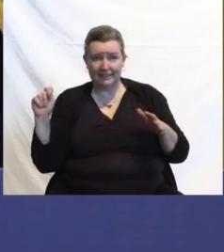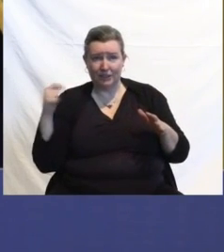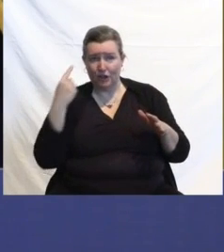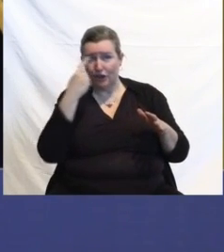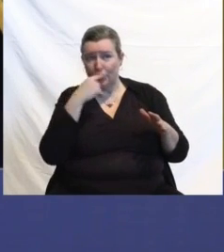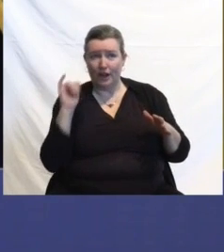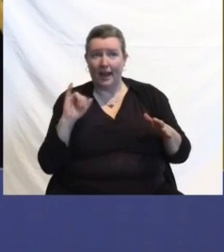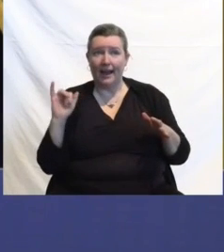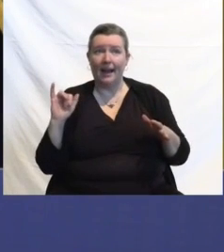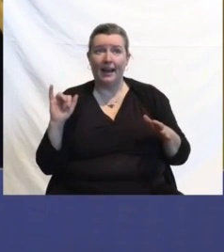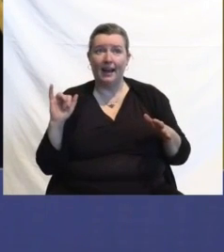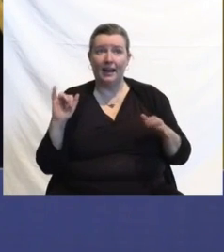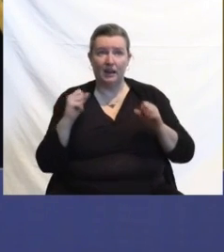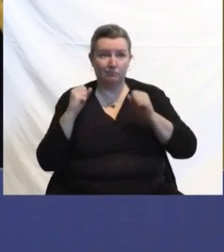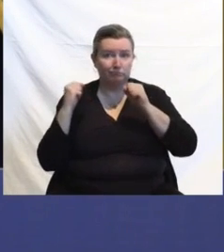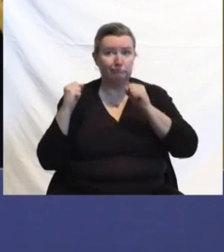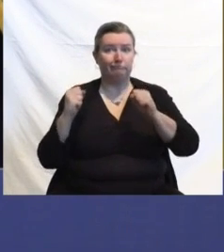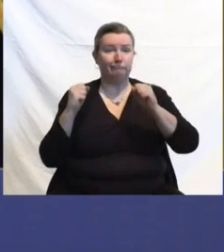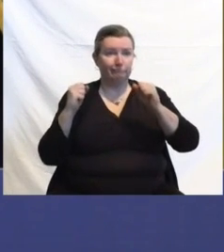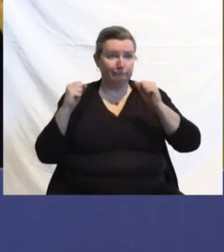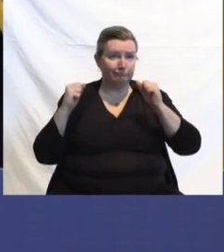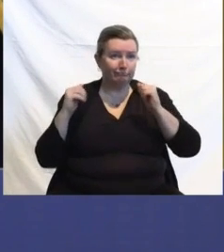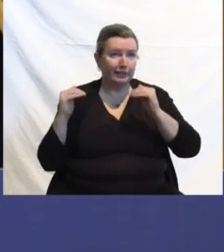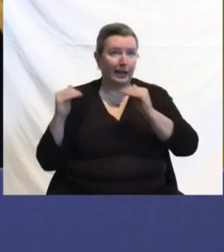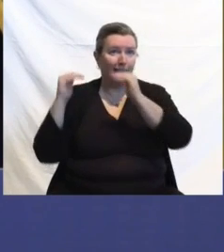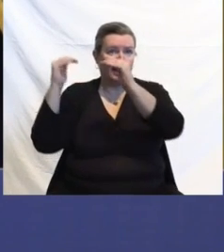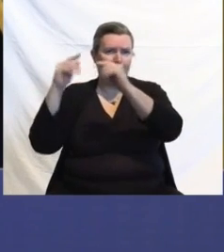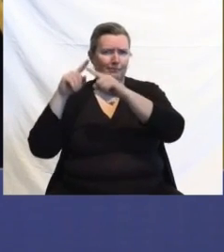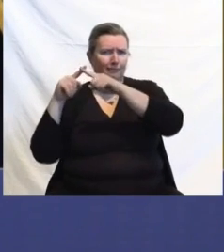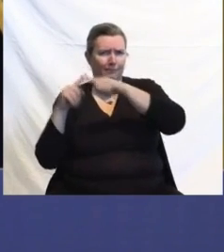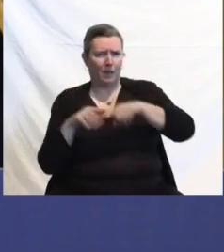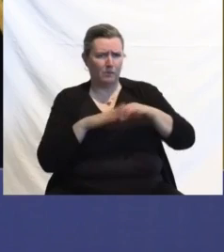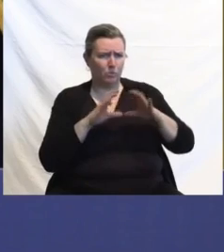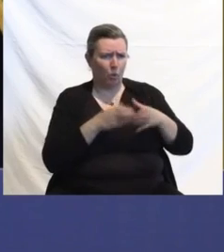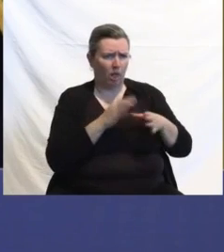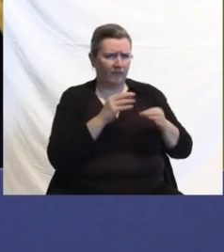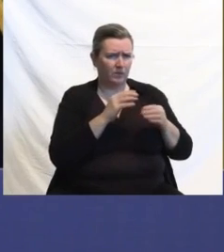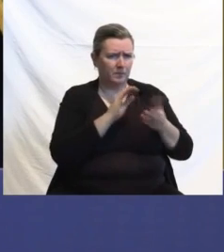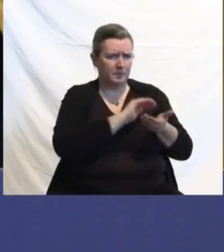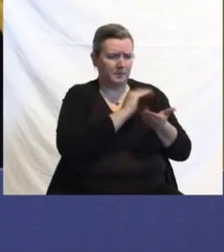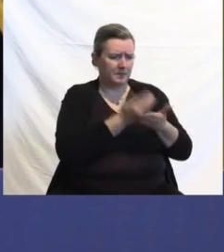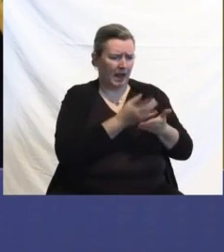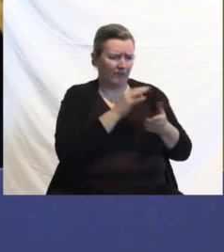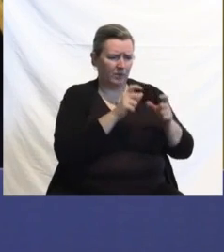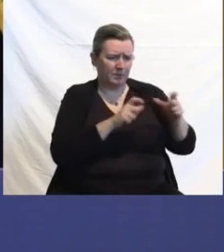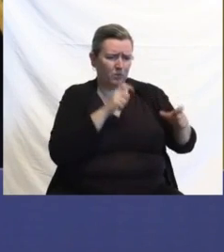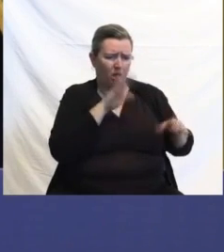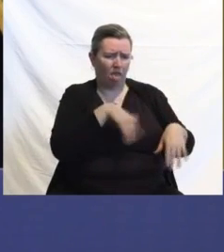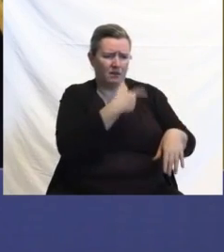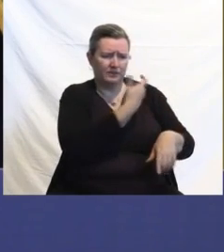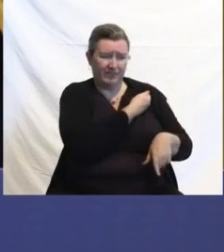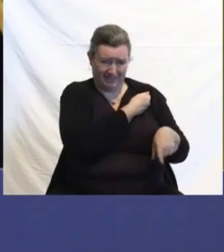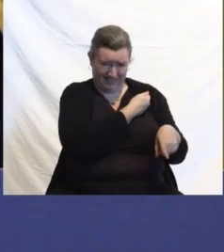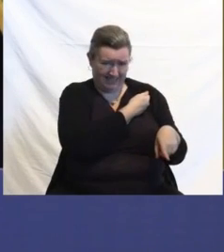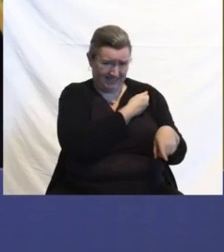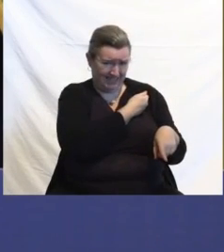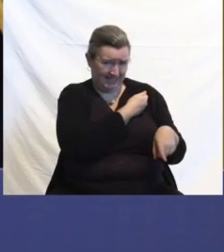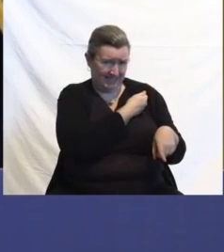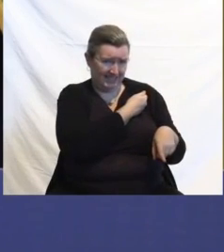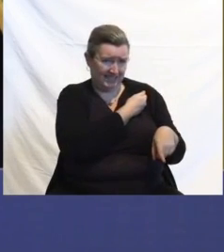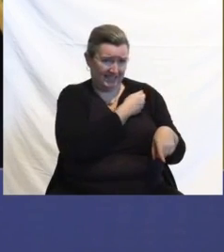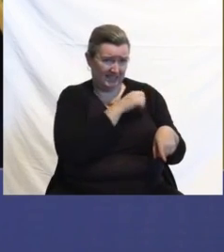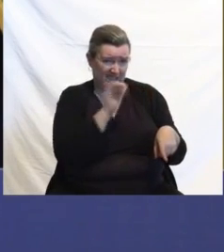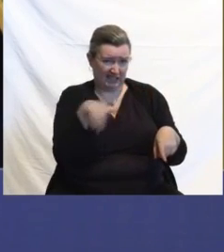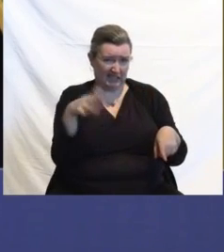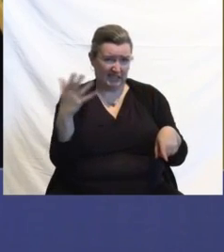the backs of a minority of our state because of the folks largely who are unvaccinated? And then secondly, I think